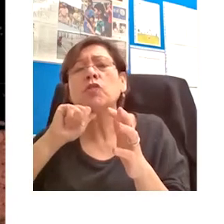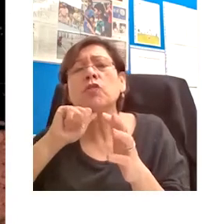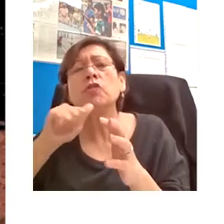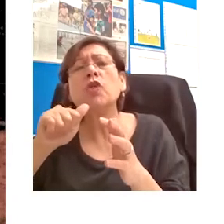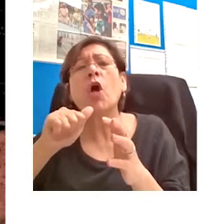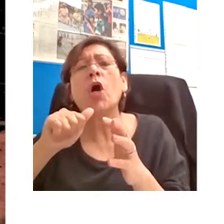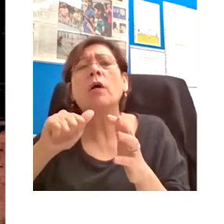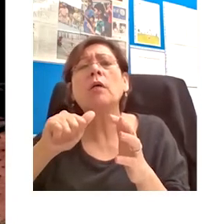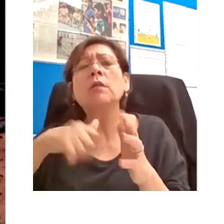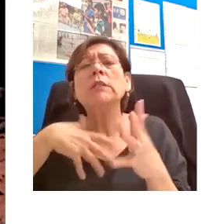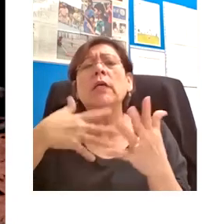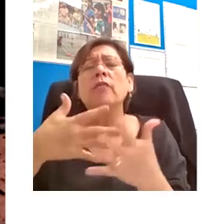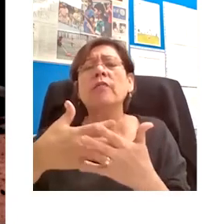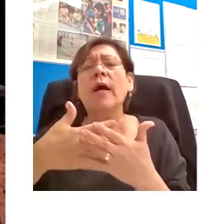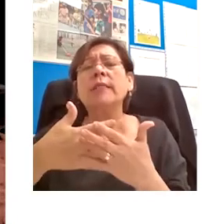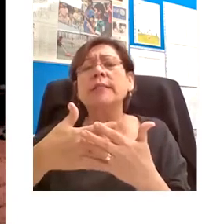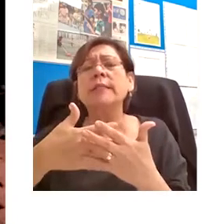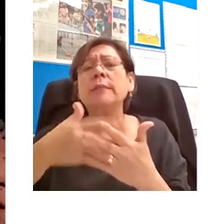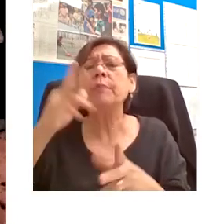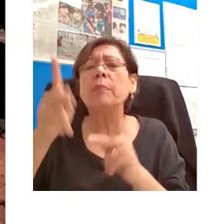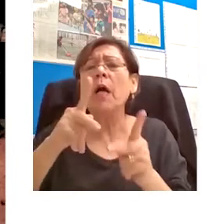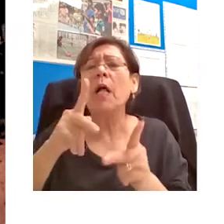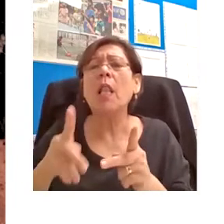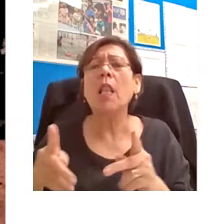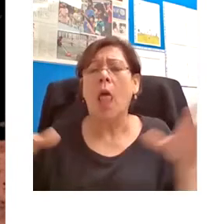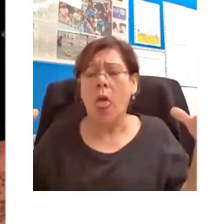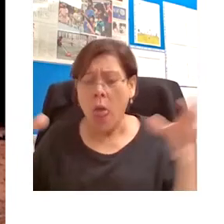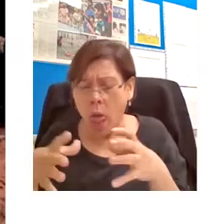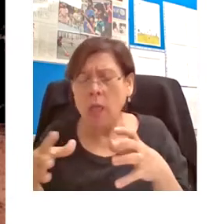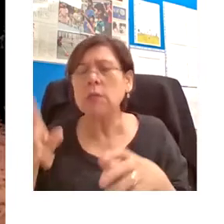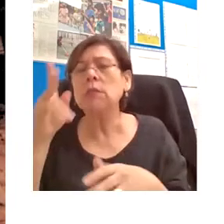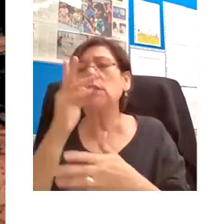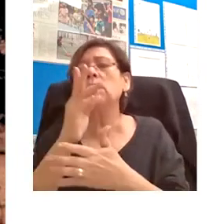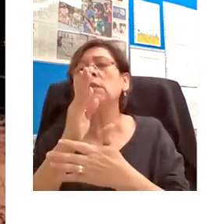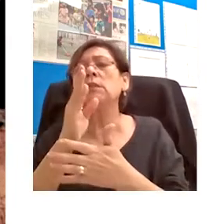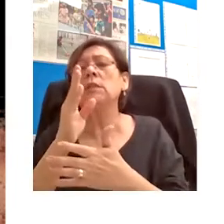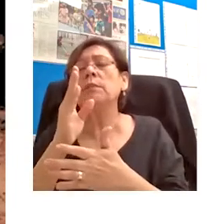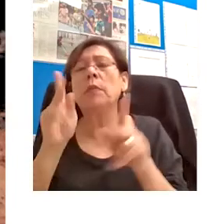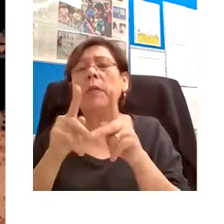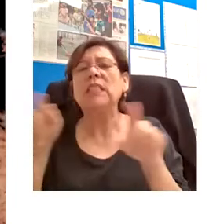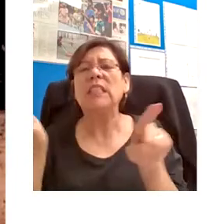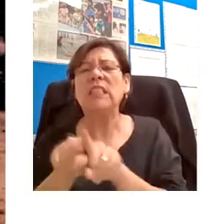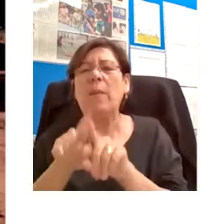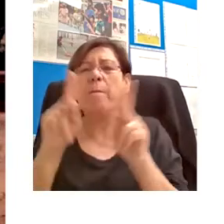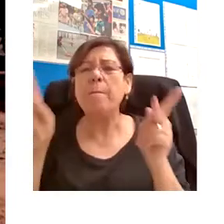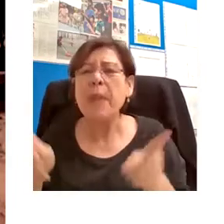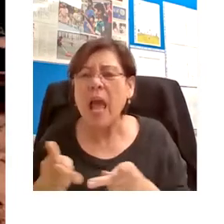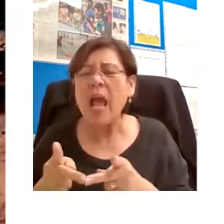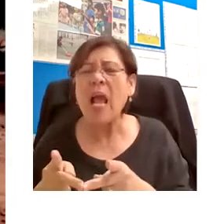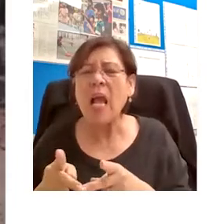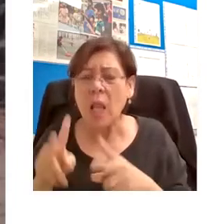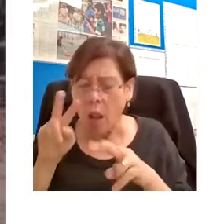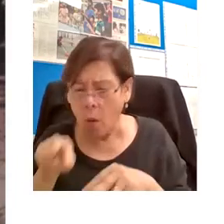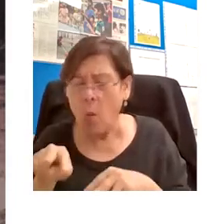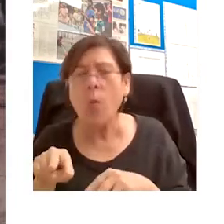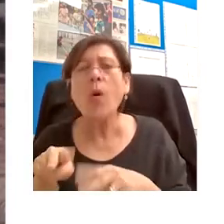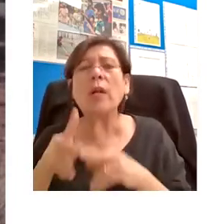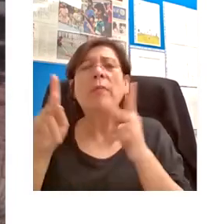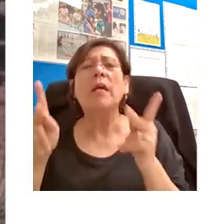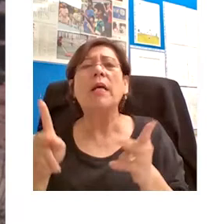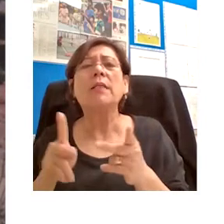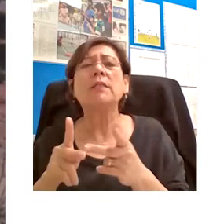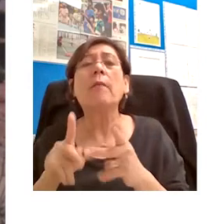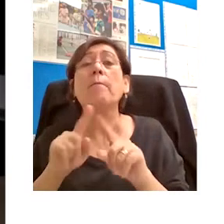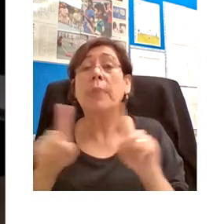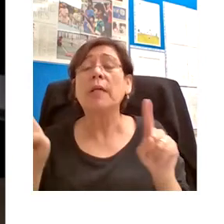people in a confined space, focused on the same object, in order to reach out beyond